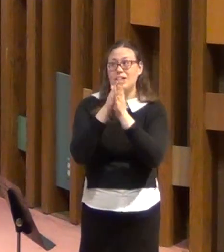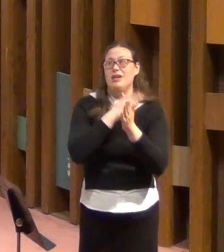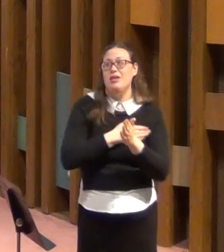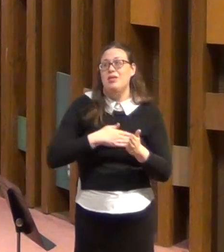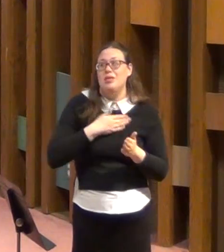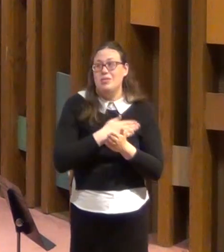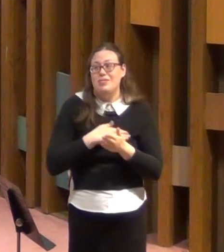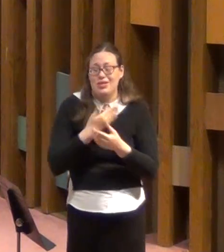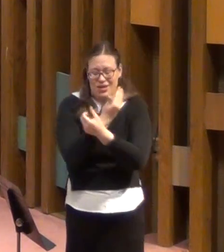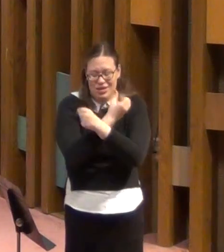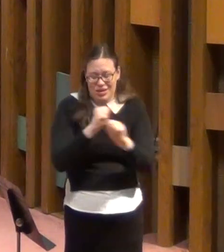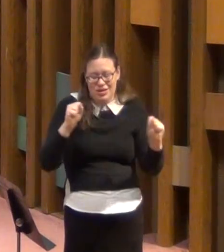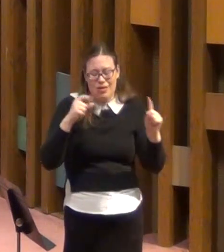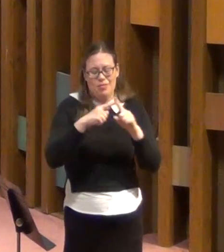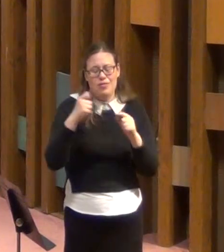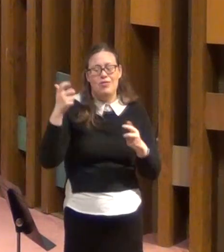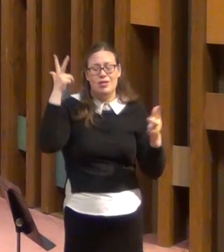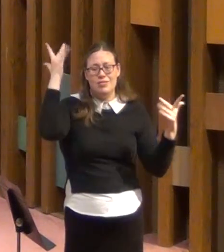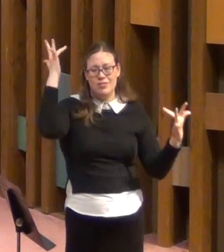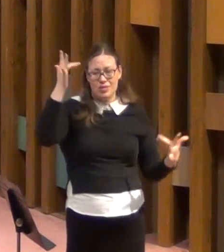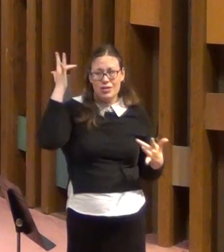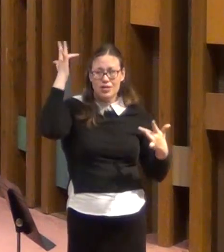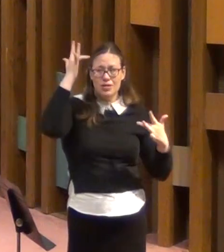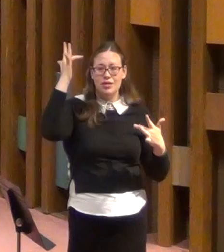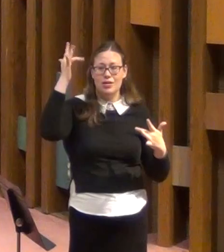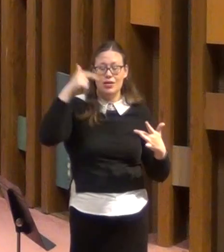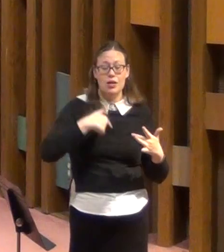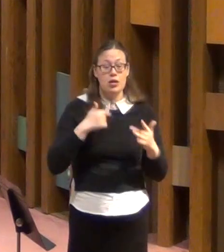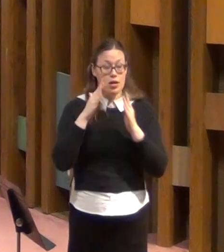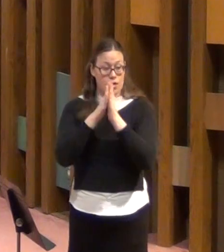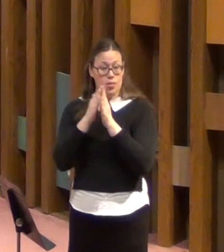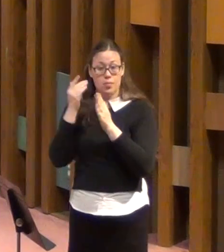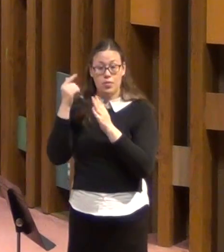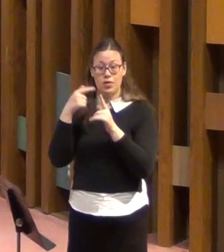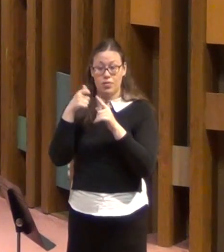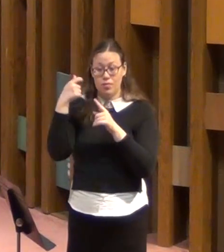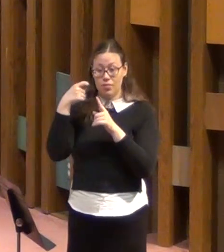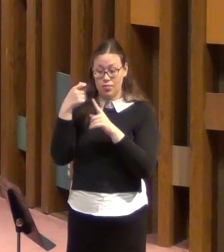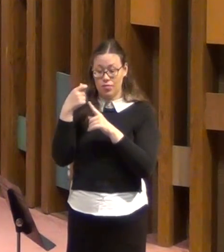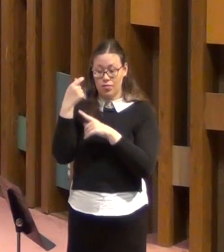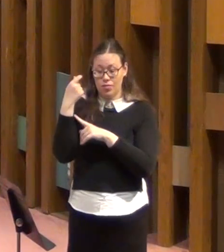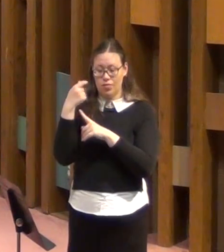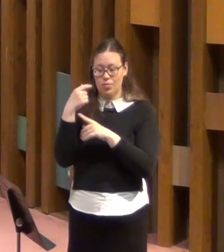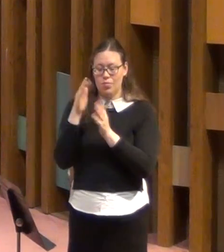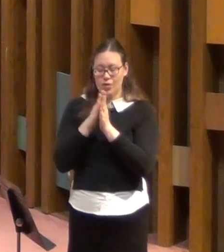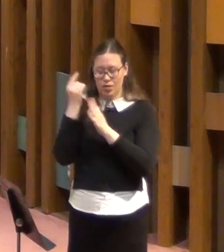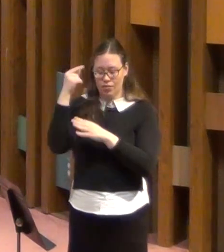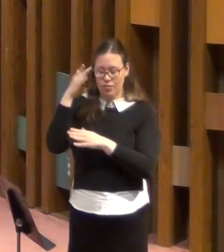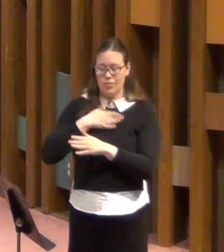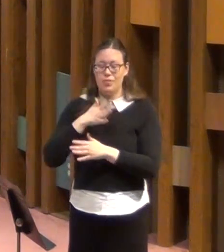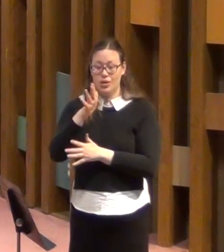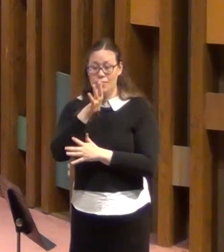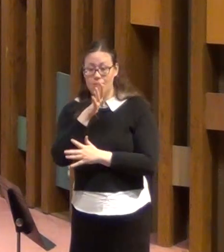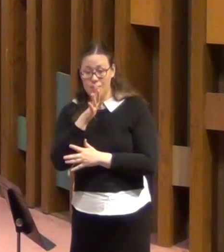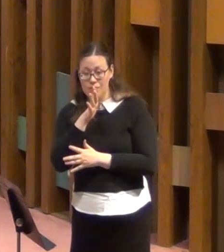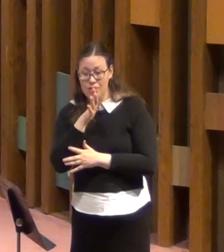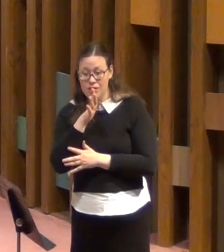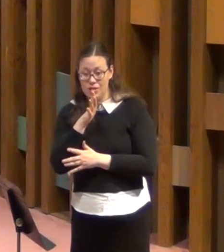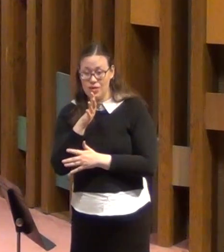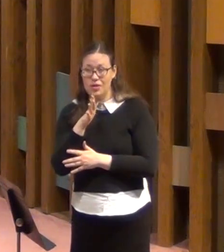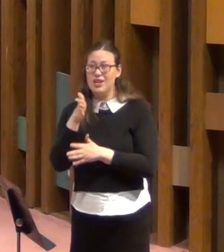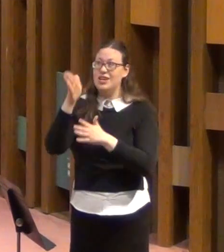me from that illness. I have prayed for my mother, as you have, to be delivered from her illness.